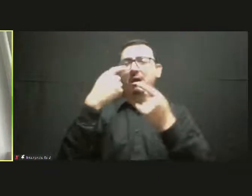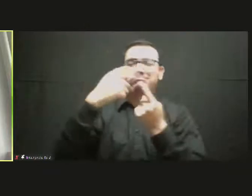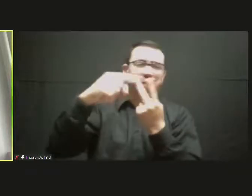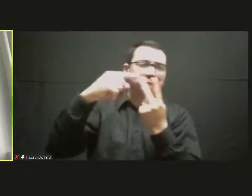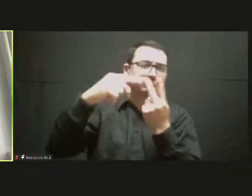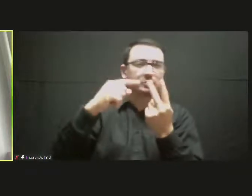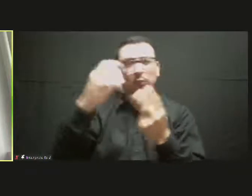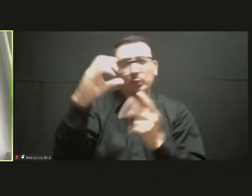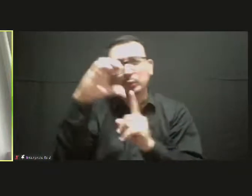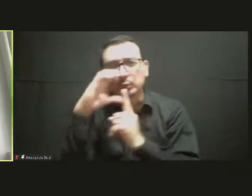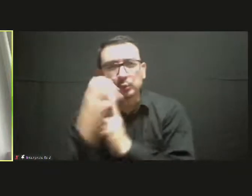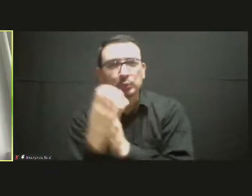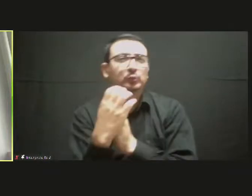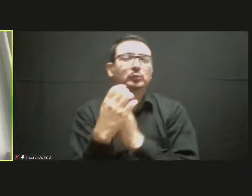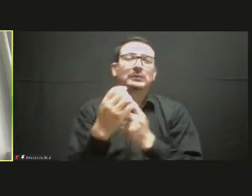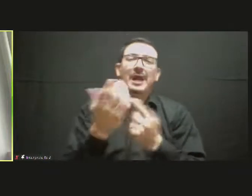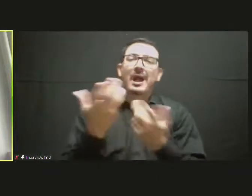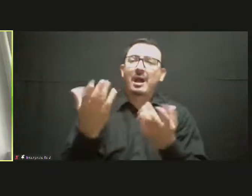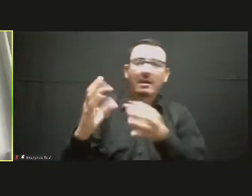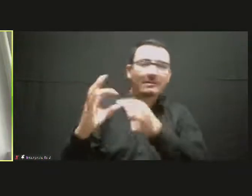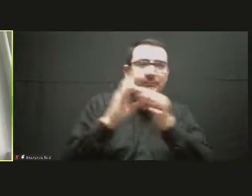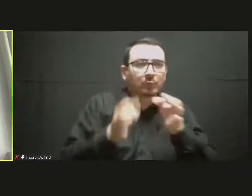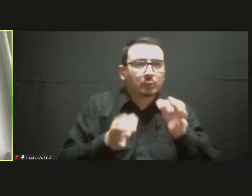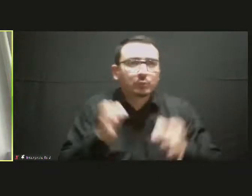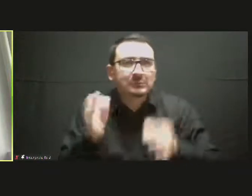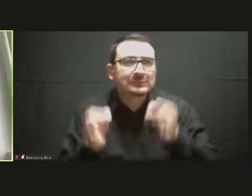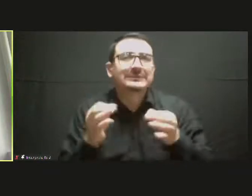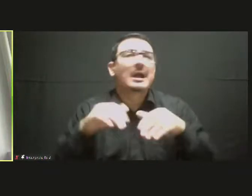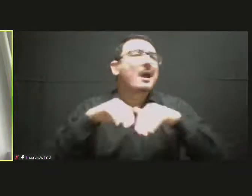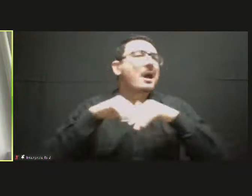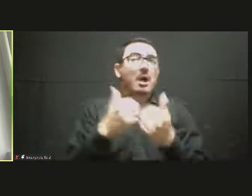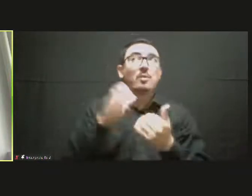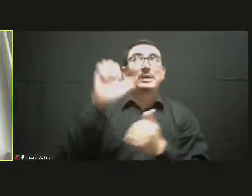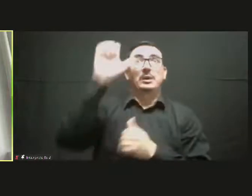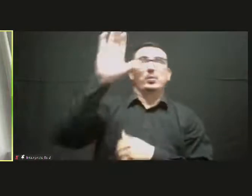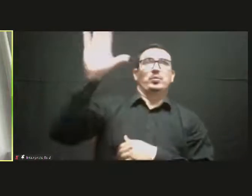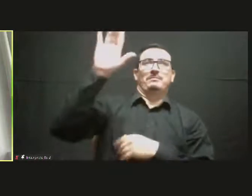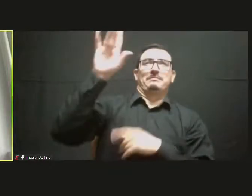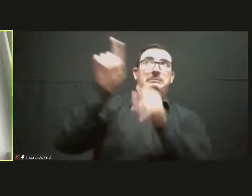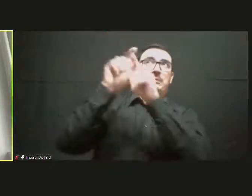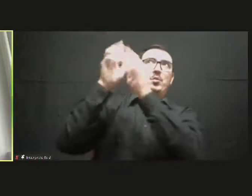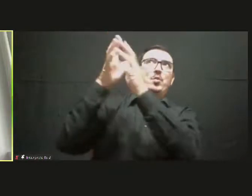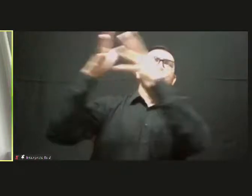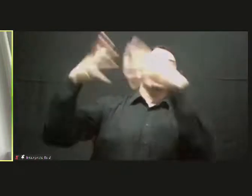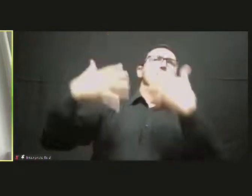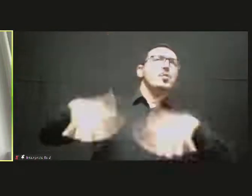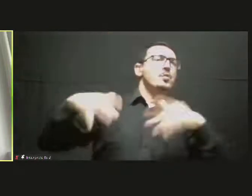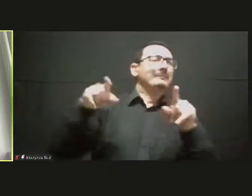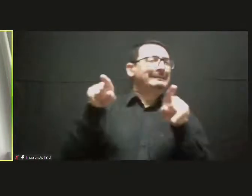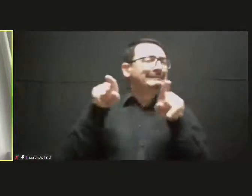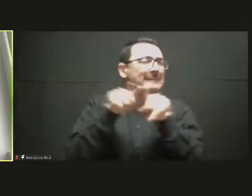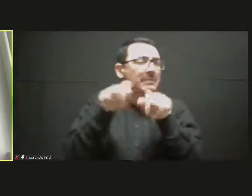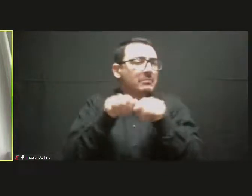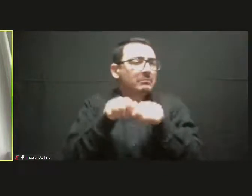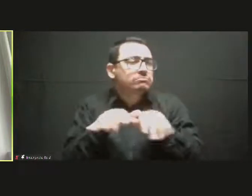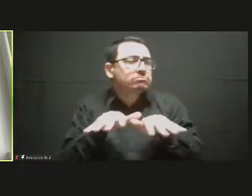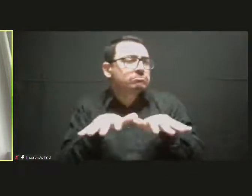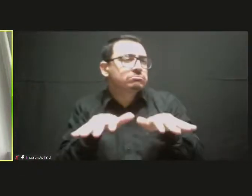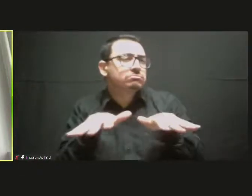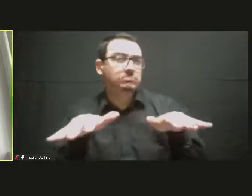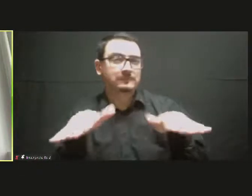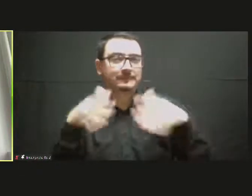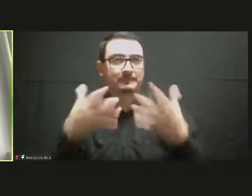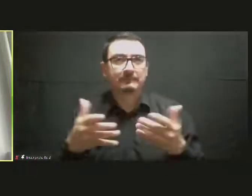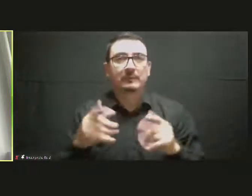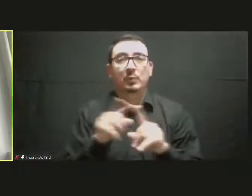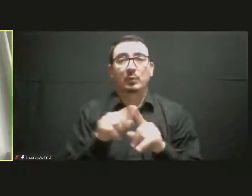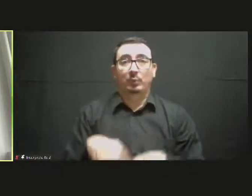broader than just the scope that one country can actually address. So we need the EU.